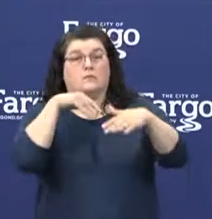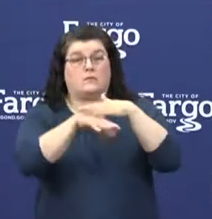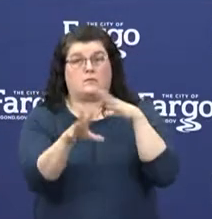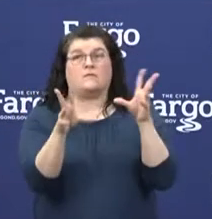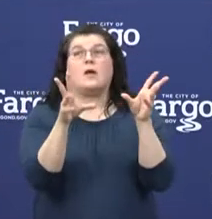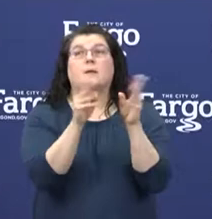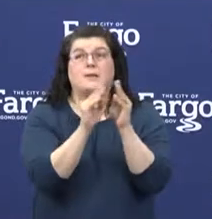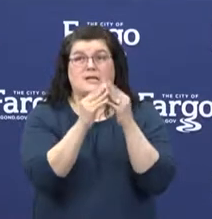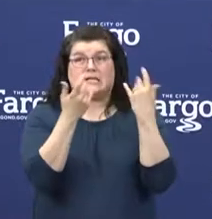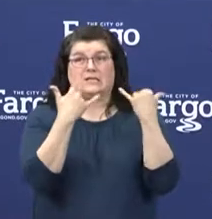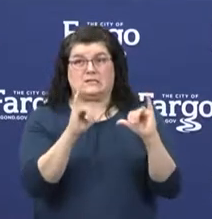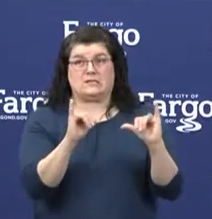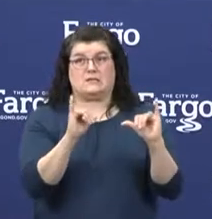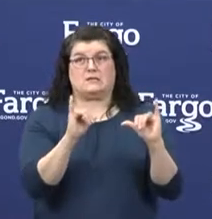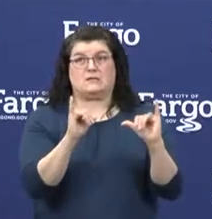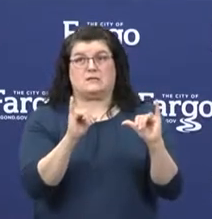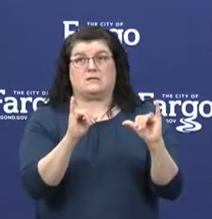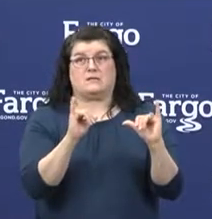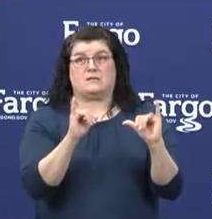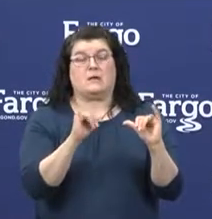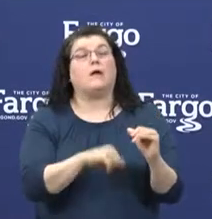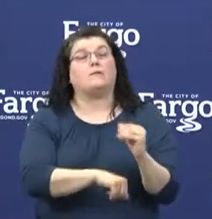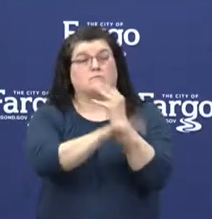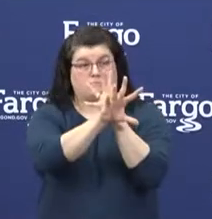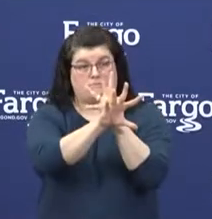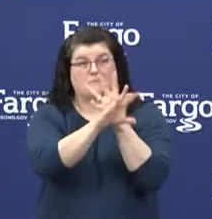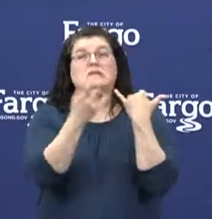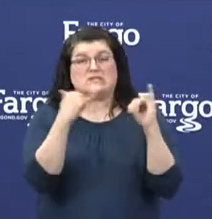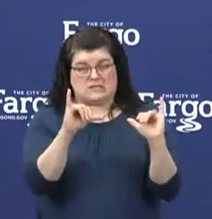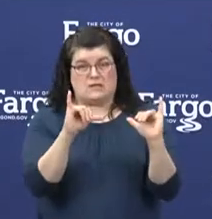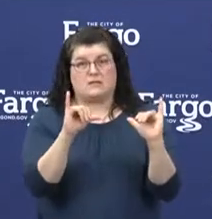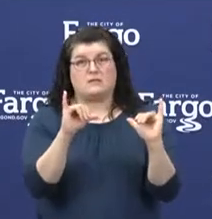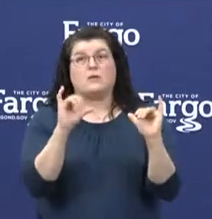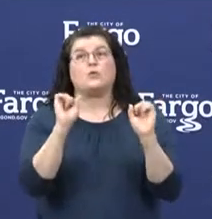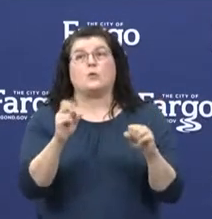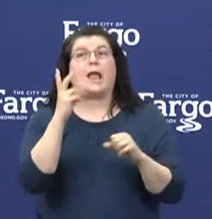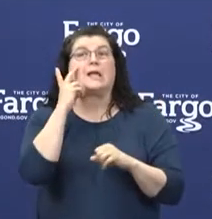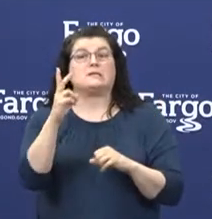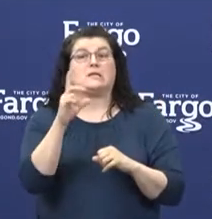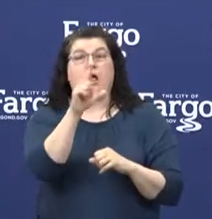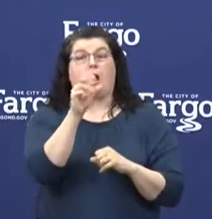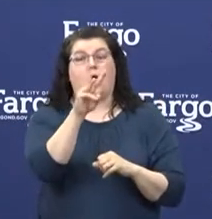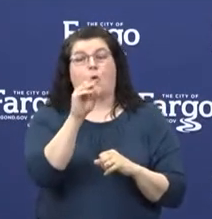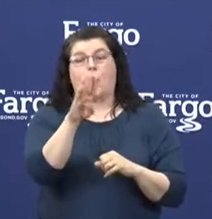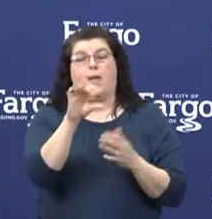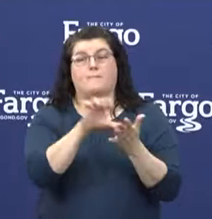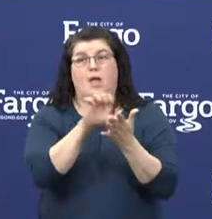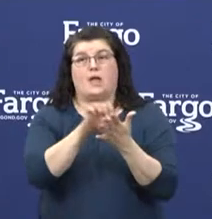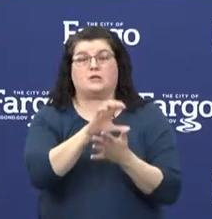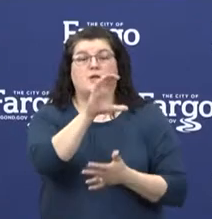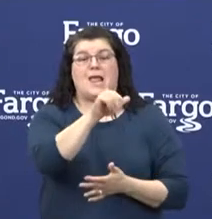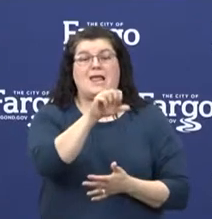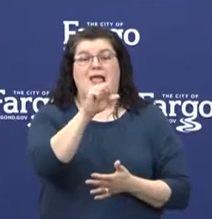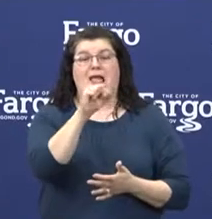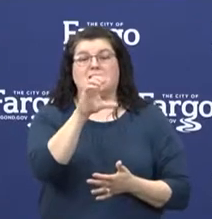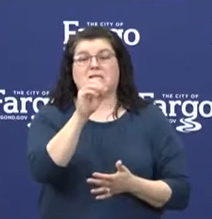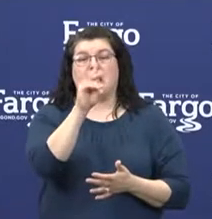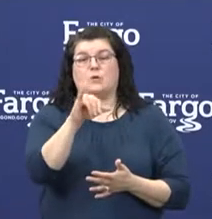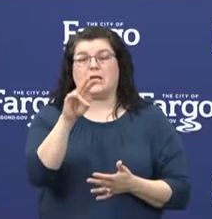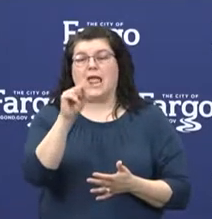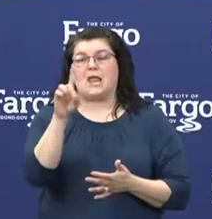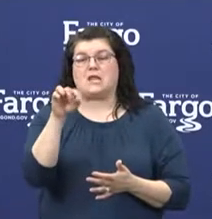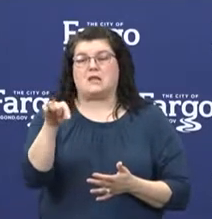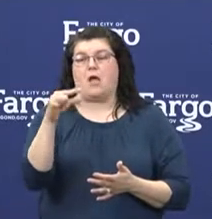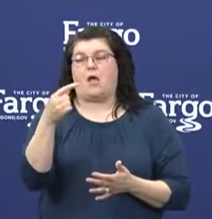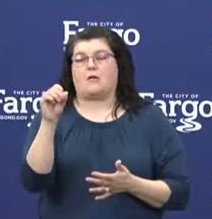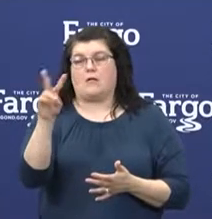continues to be held, continues to be held remotely. You can view these meetings through links on our website, CassCountyND.gov. The